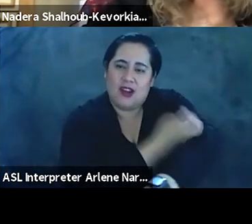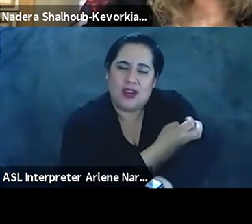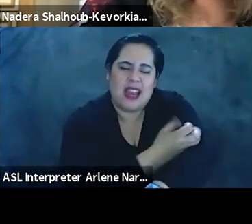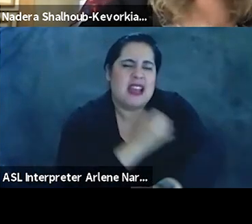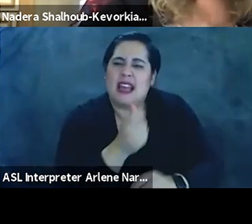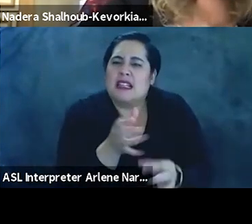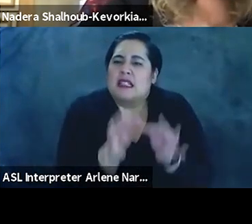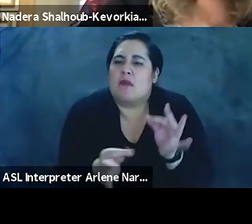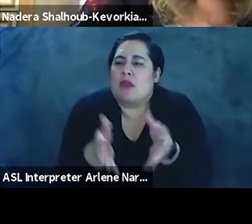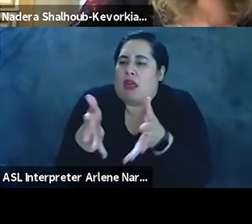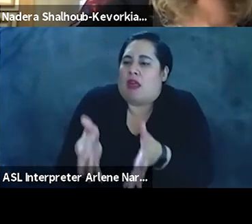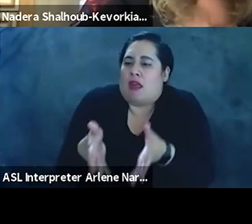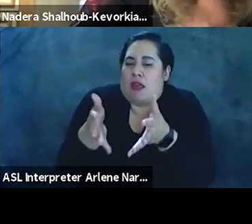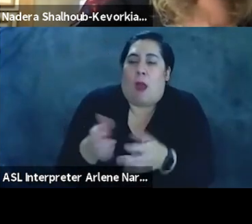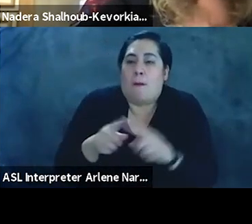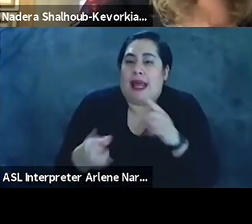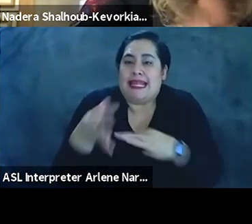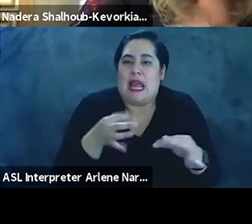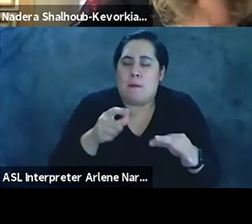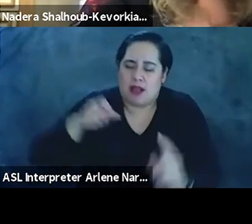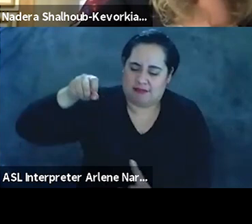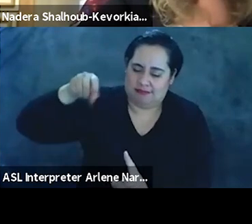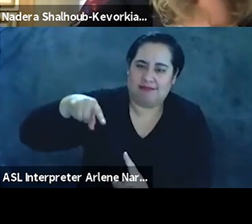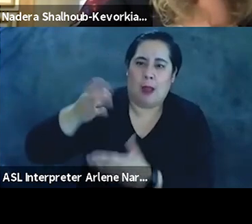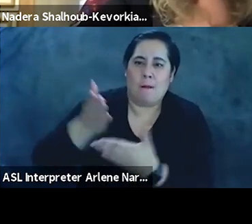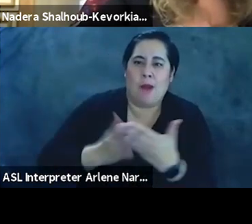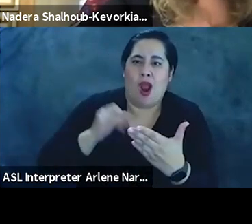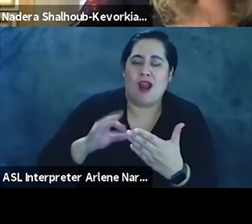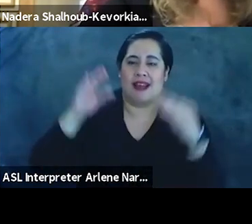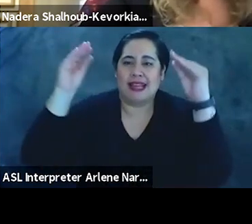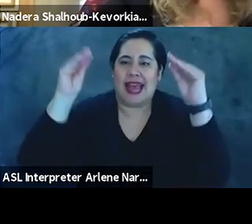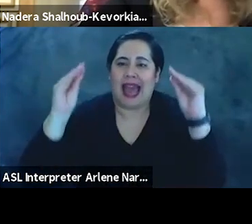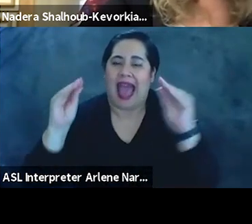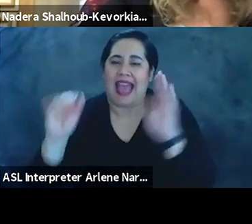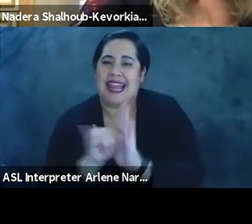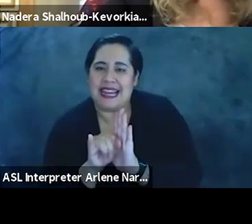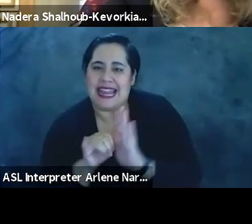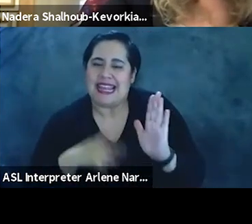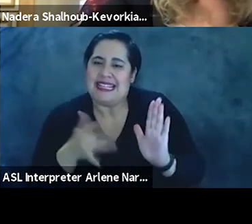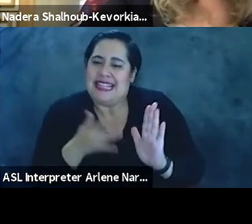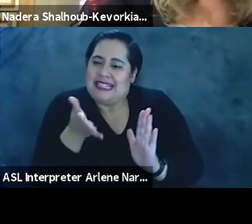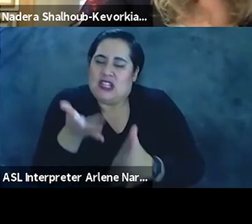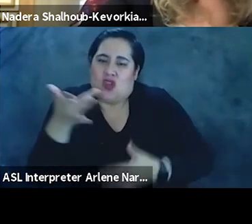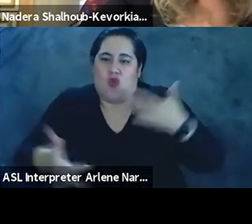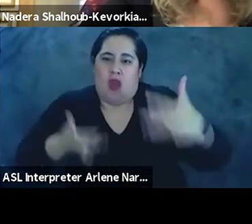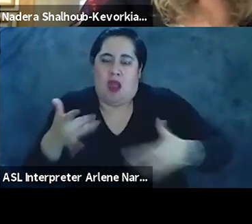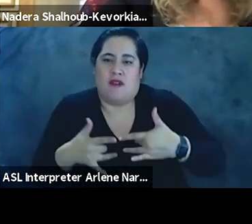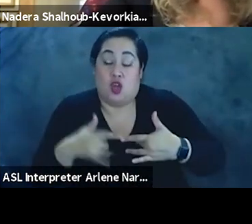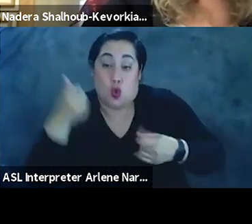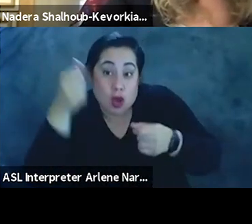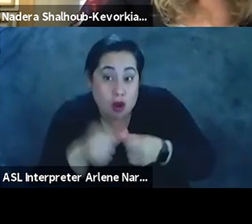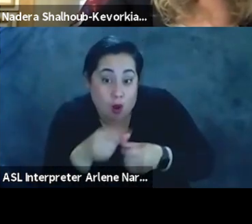not merely sit there inertly, but it must be activated as part of the people's identity and sense of its own prerogative. To recall Der